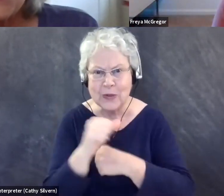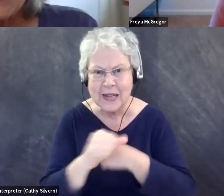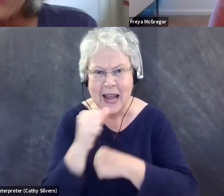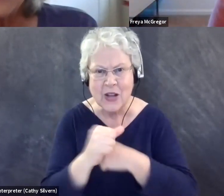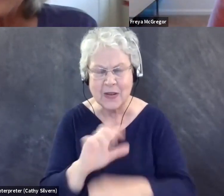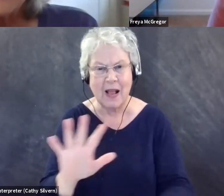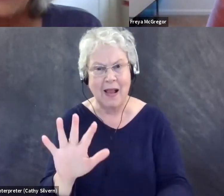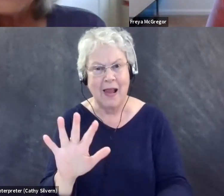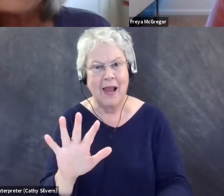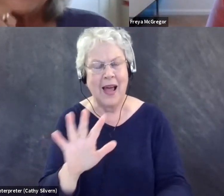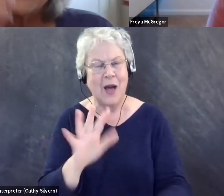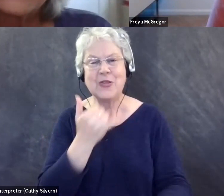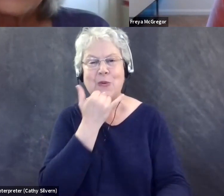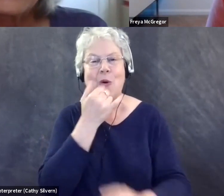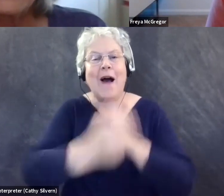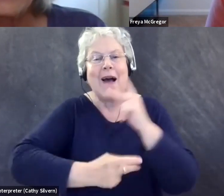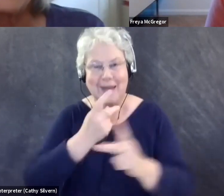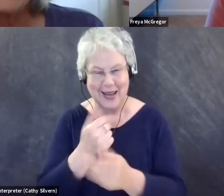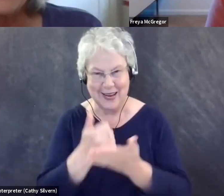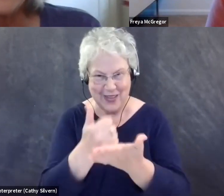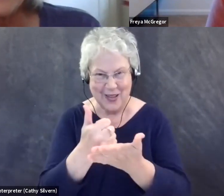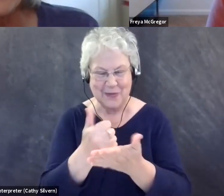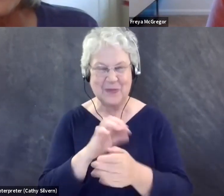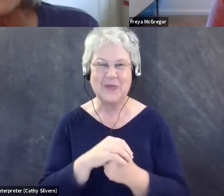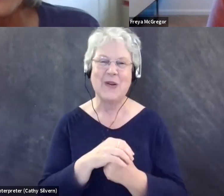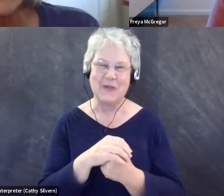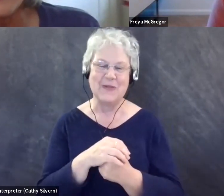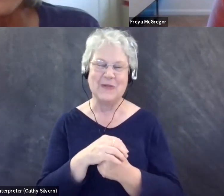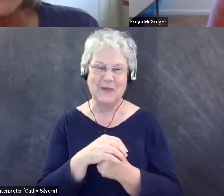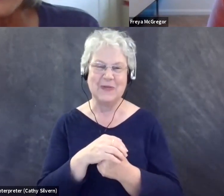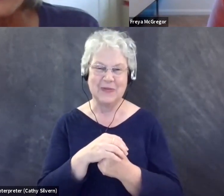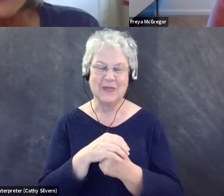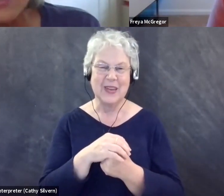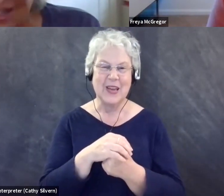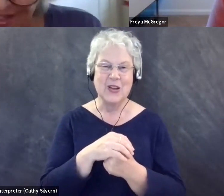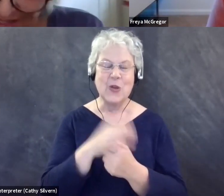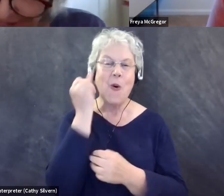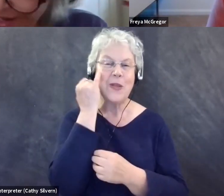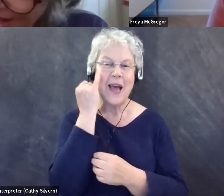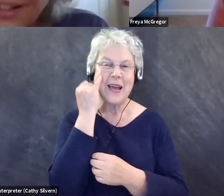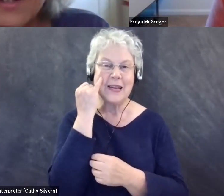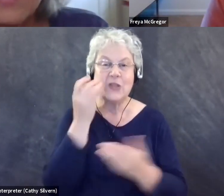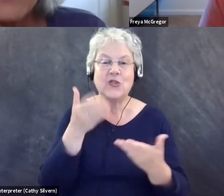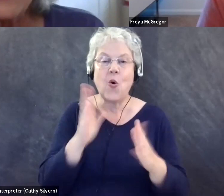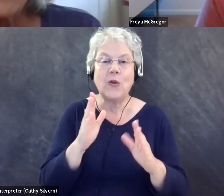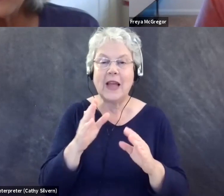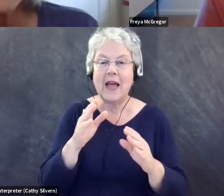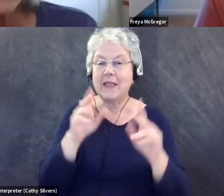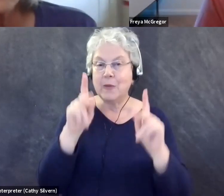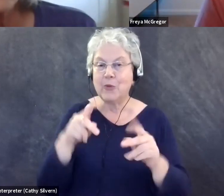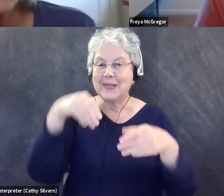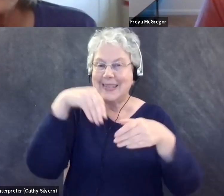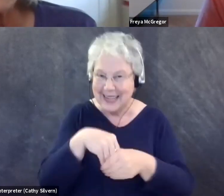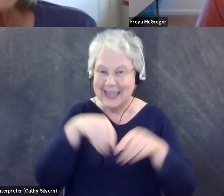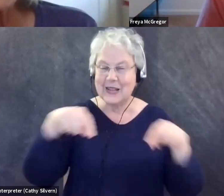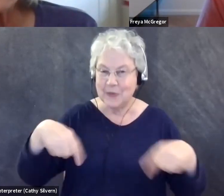was a little disconcerting for you. Yeah. So yeah. Letting, letting the person be the guide in the help.